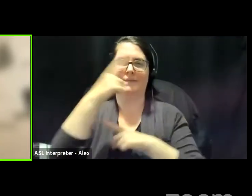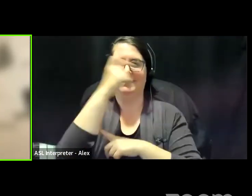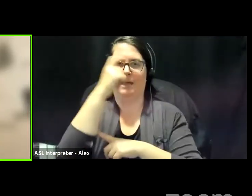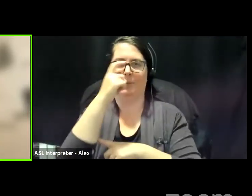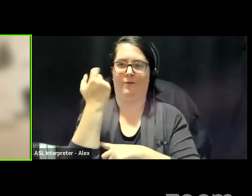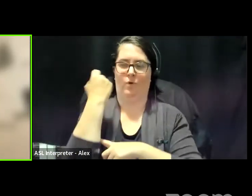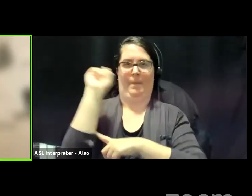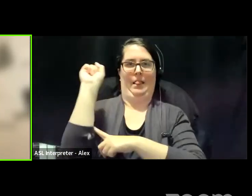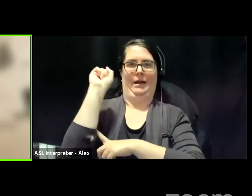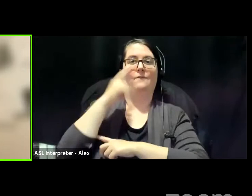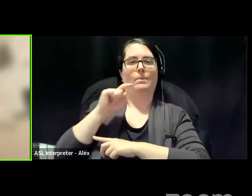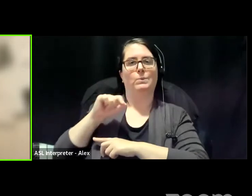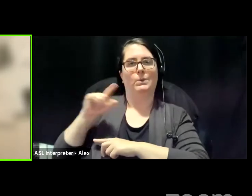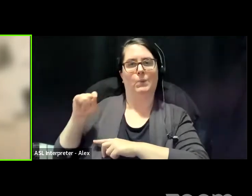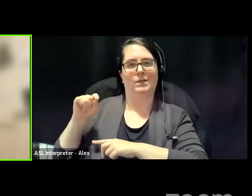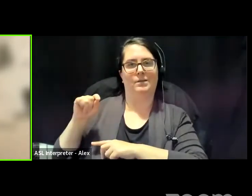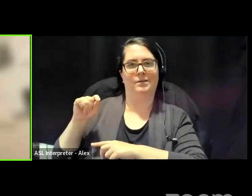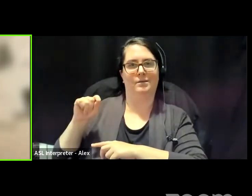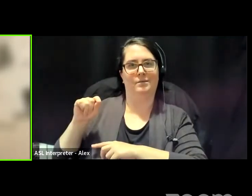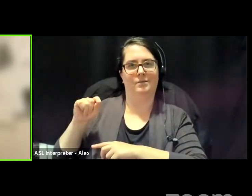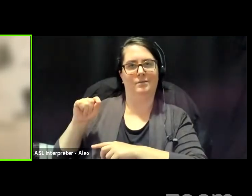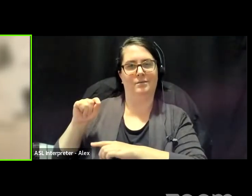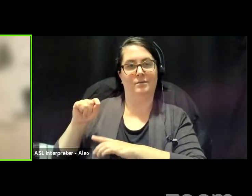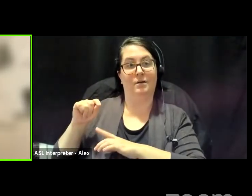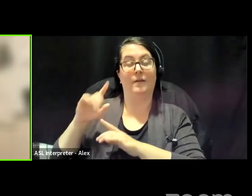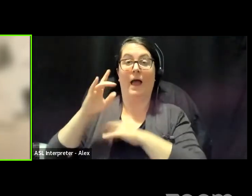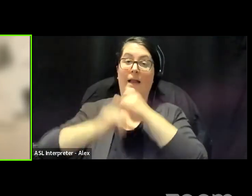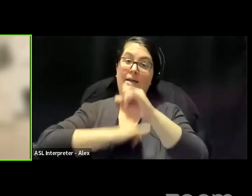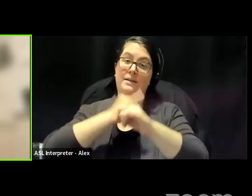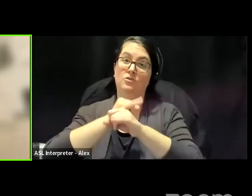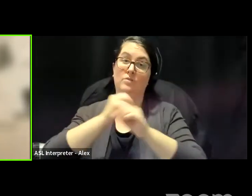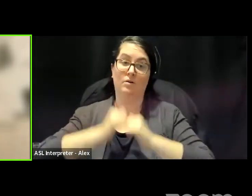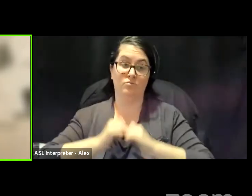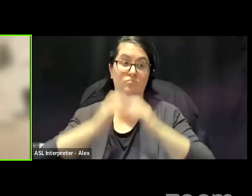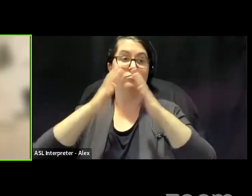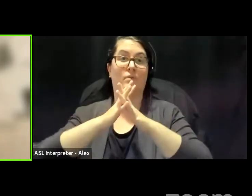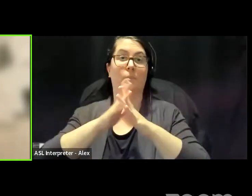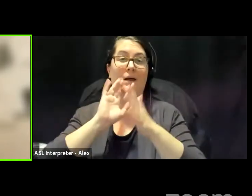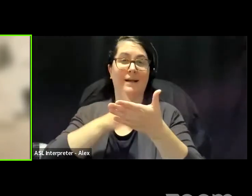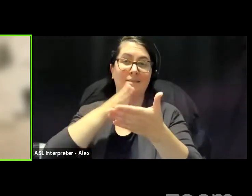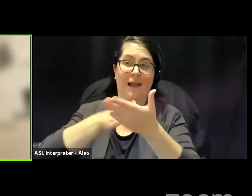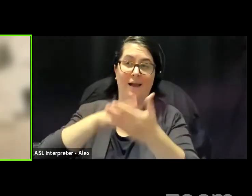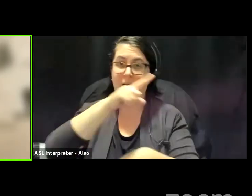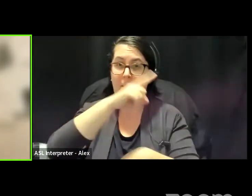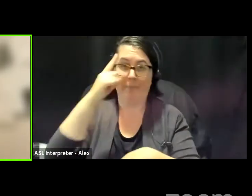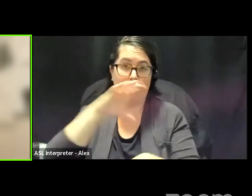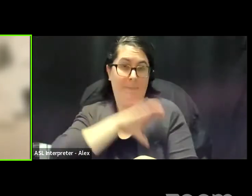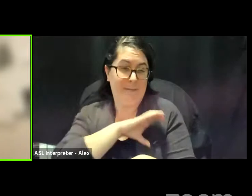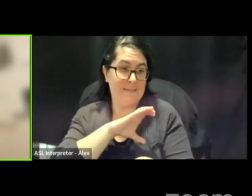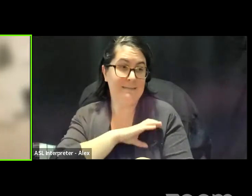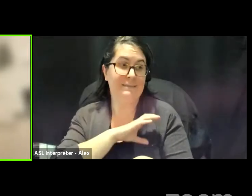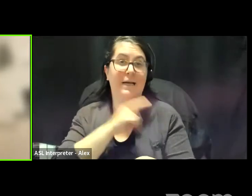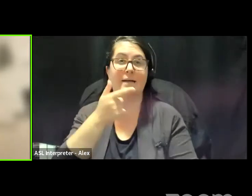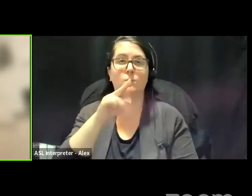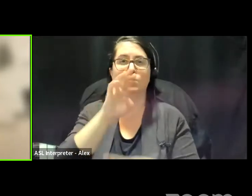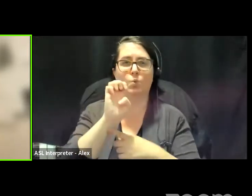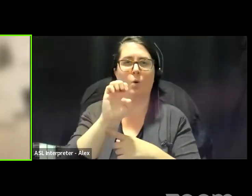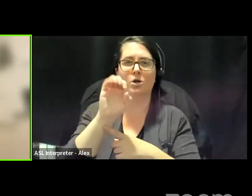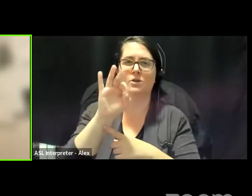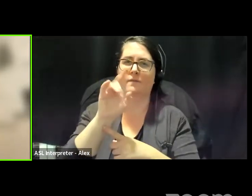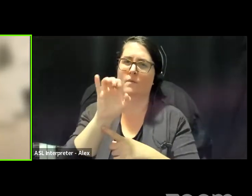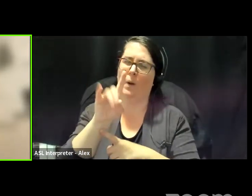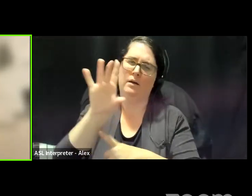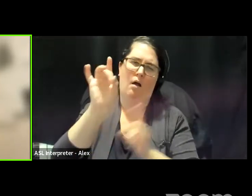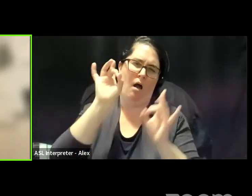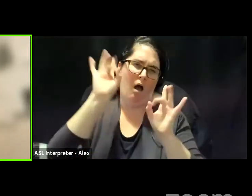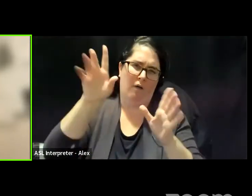2020. The international uprisings against anti-black policing in response to George Floyd's horrifying murder